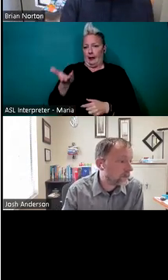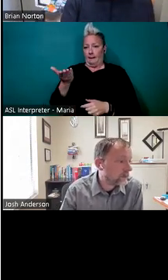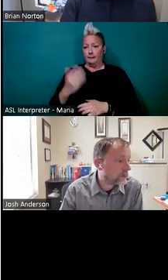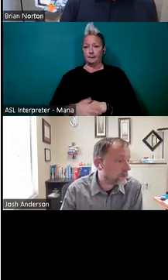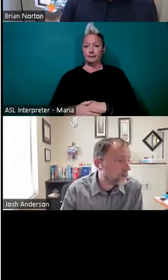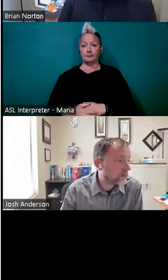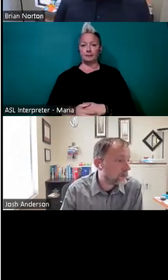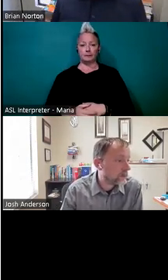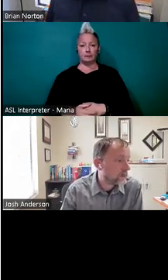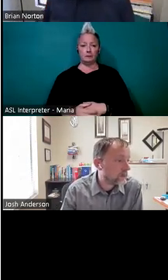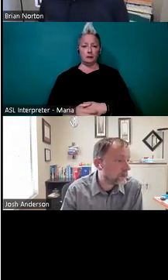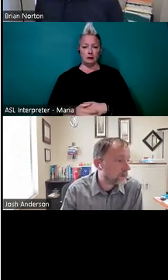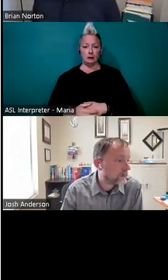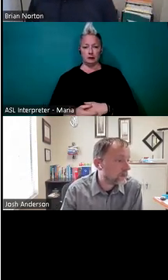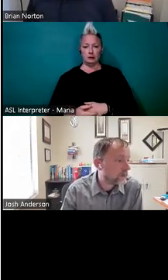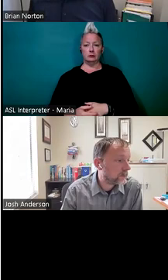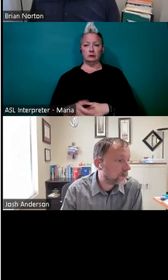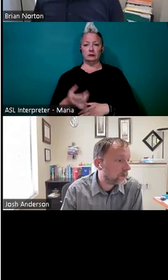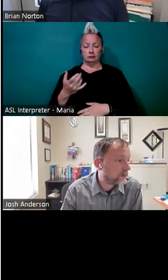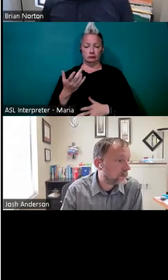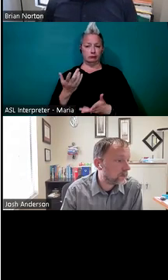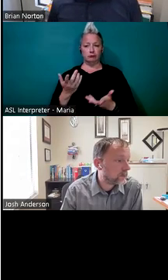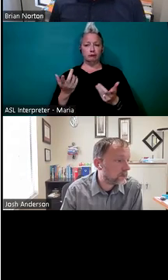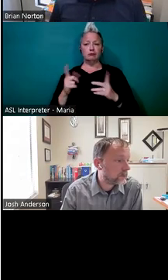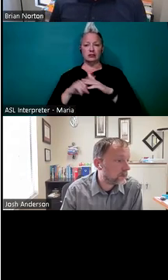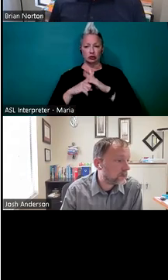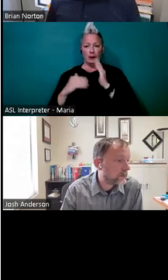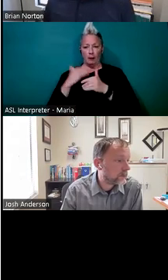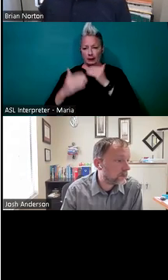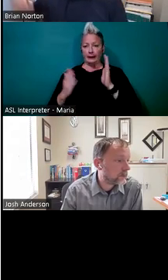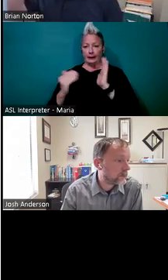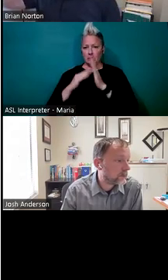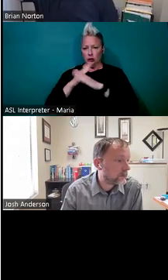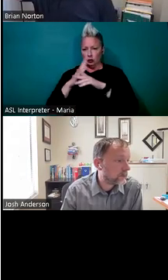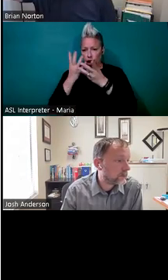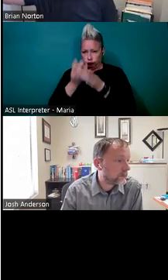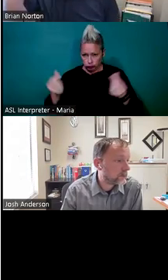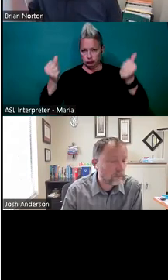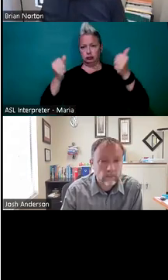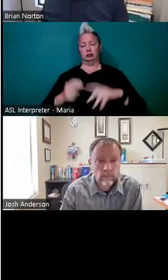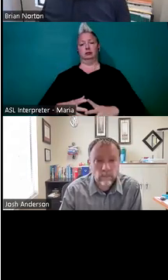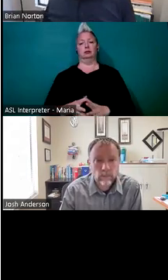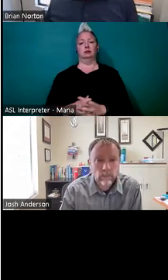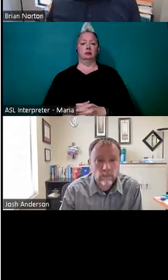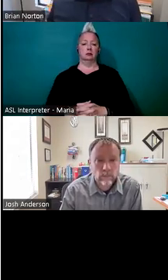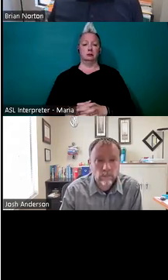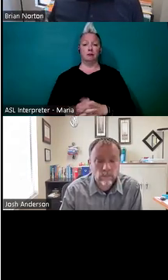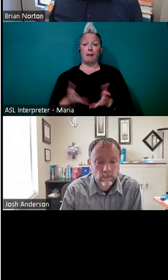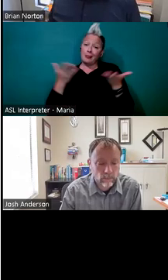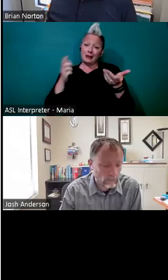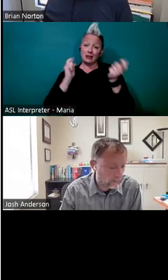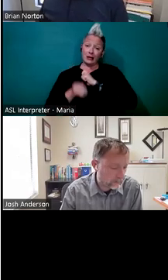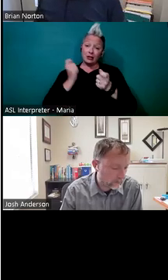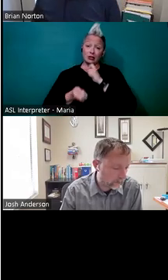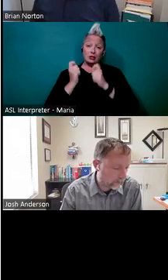hurdles that we have to get and overcome, um, that we talked about before. And so the things, things change and you gotta